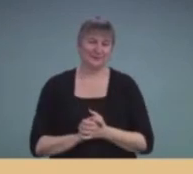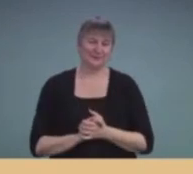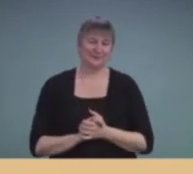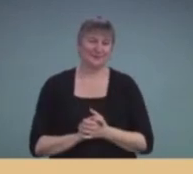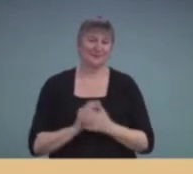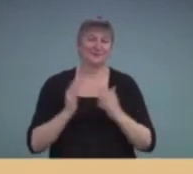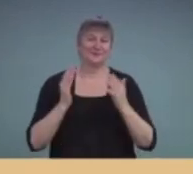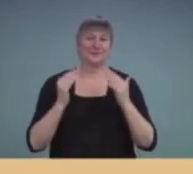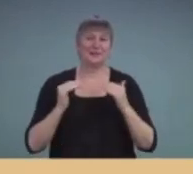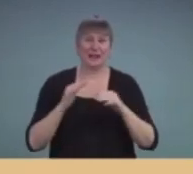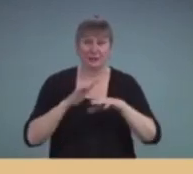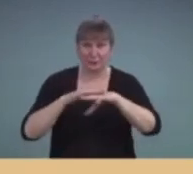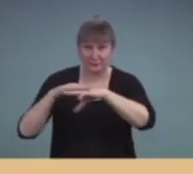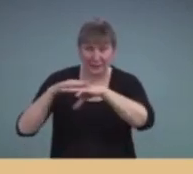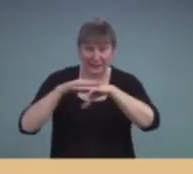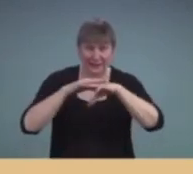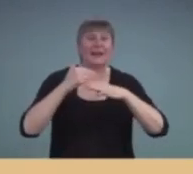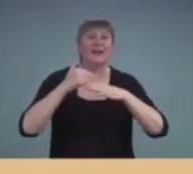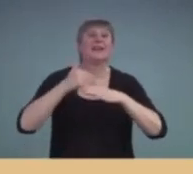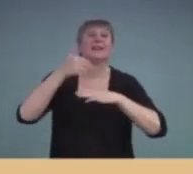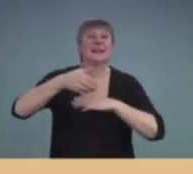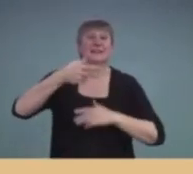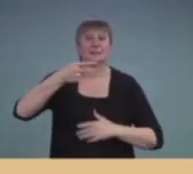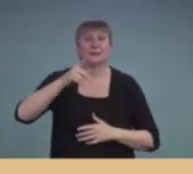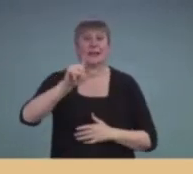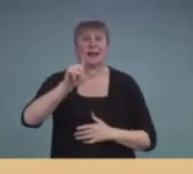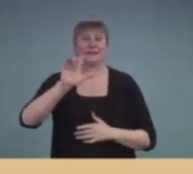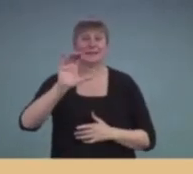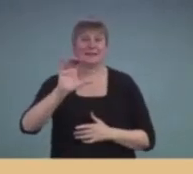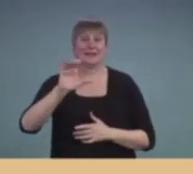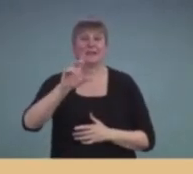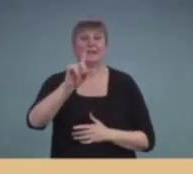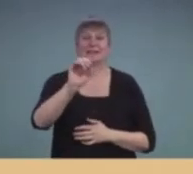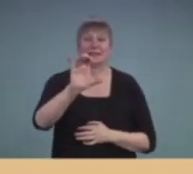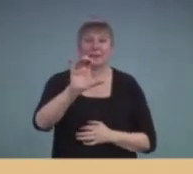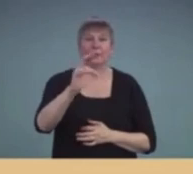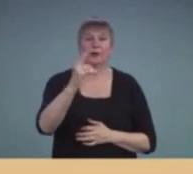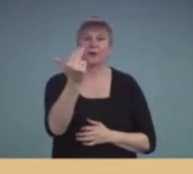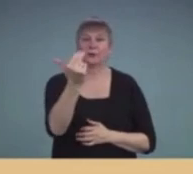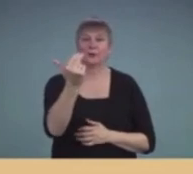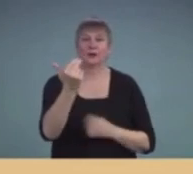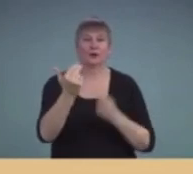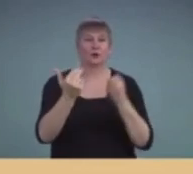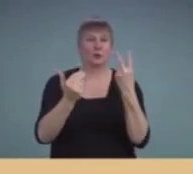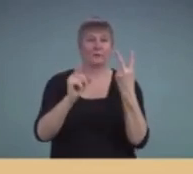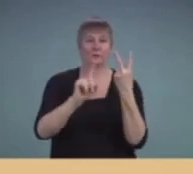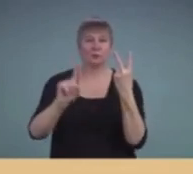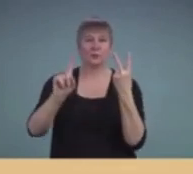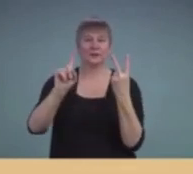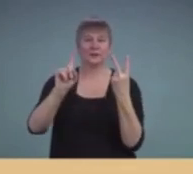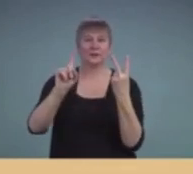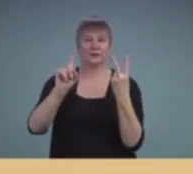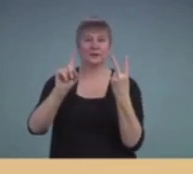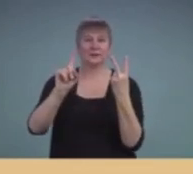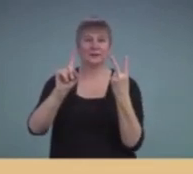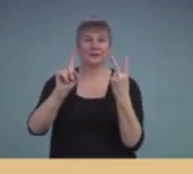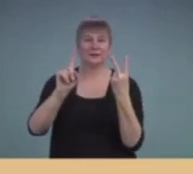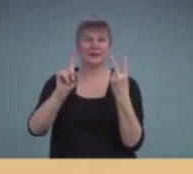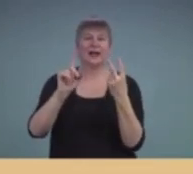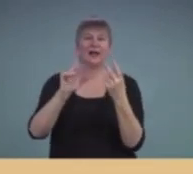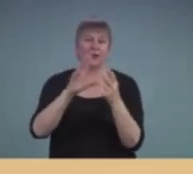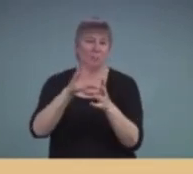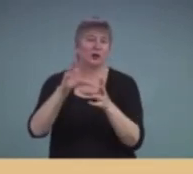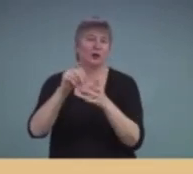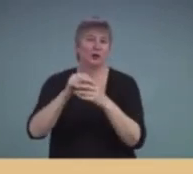And this is just a reminder that the next PLC is December 13th from noon to 1. And this is with a Q